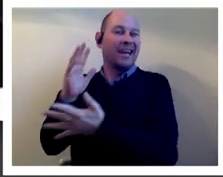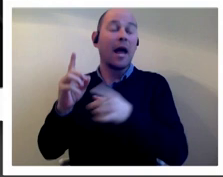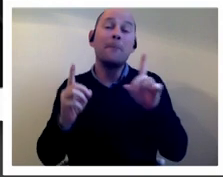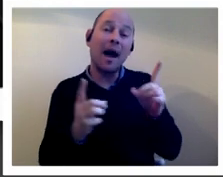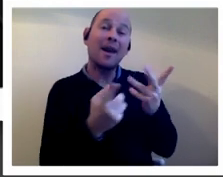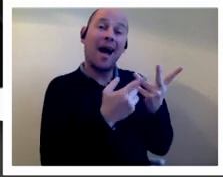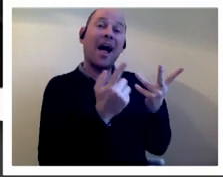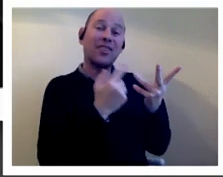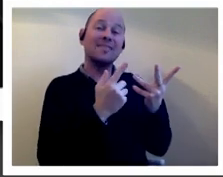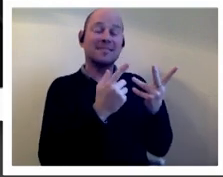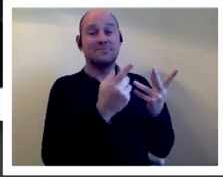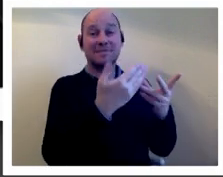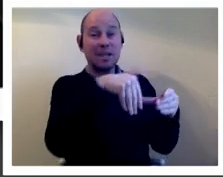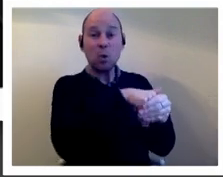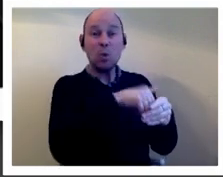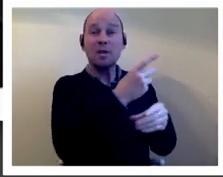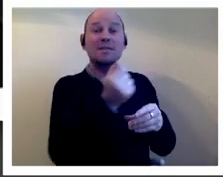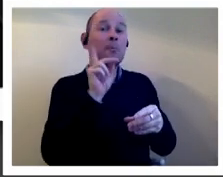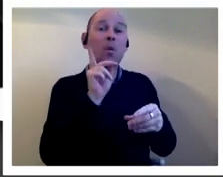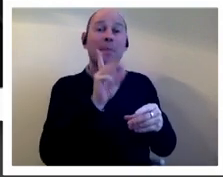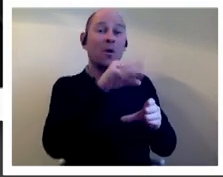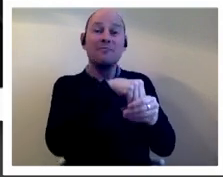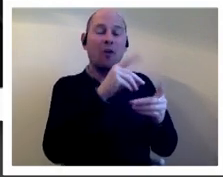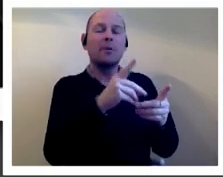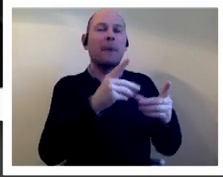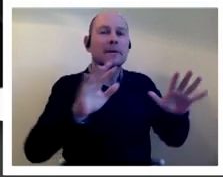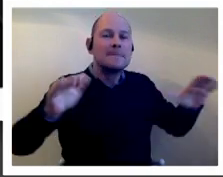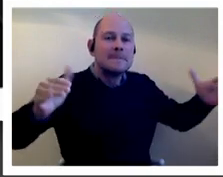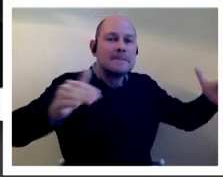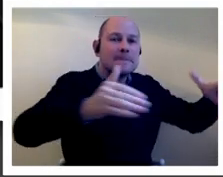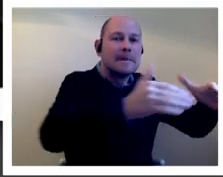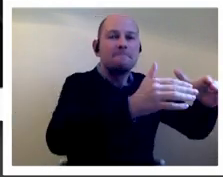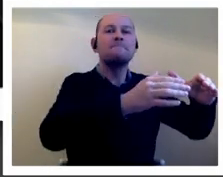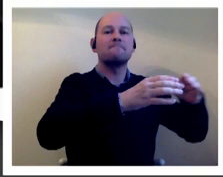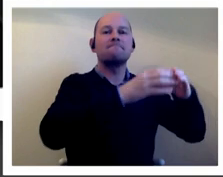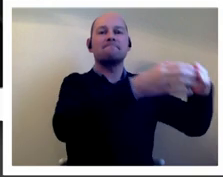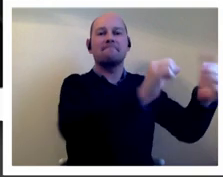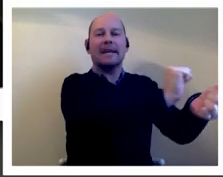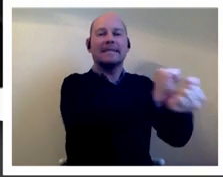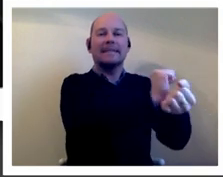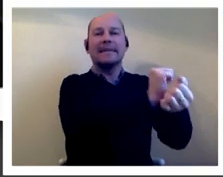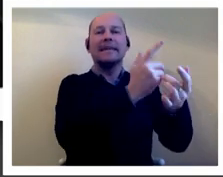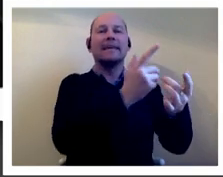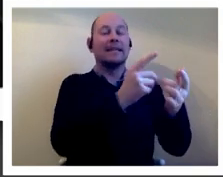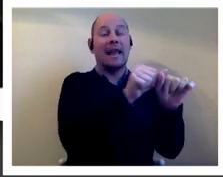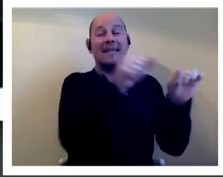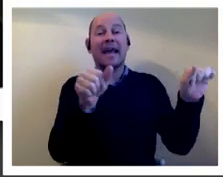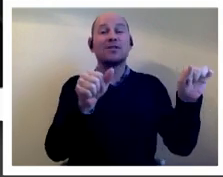including some of the women who hadn't even been involved in it they got kind of apprehended rounded up um and put into a cell um next to big ben